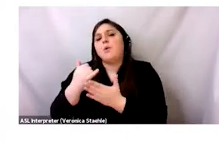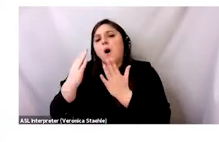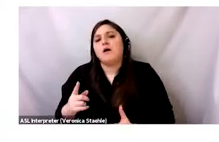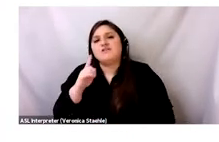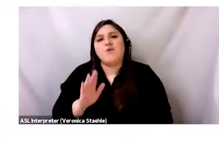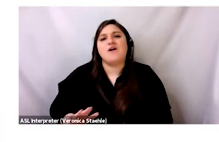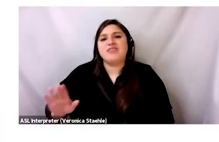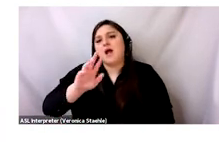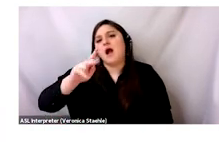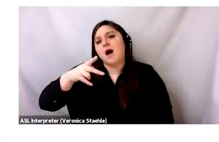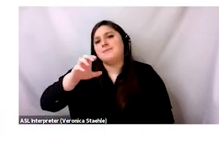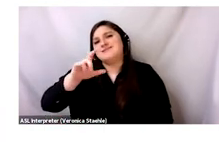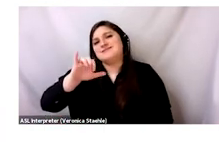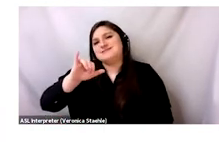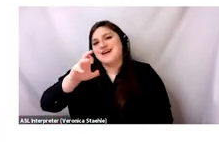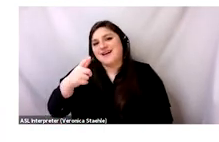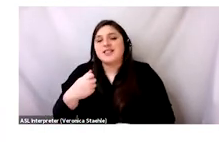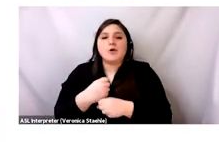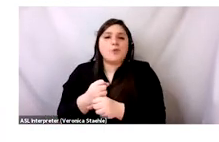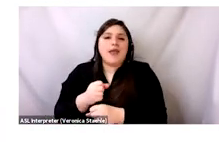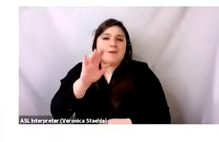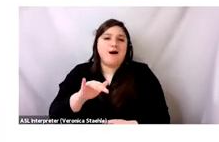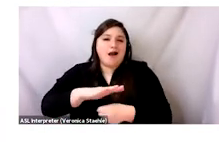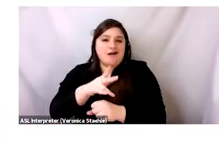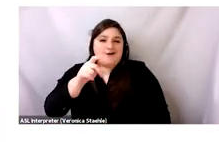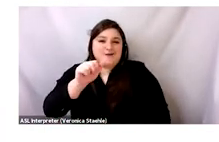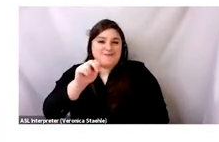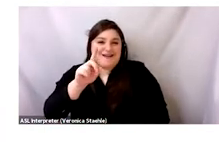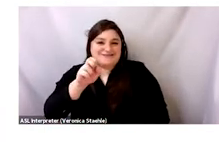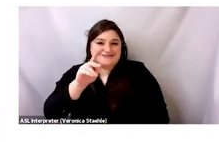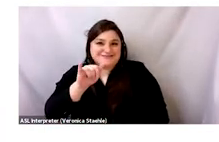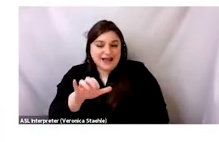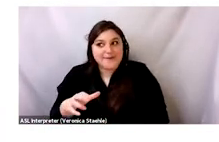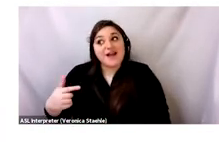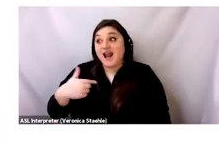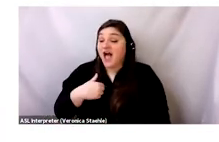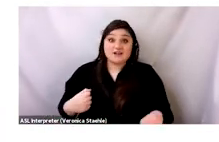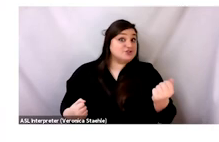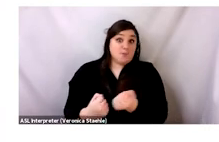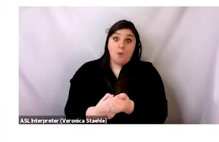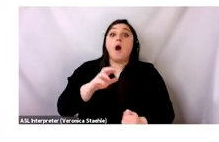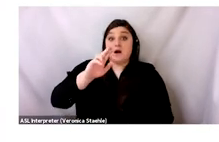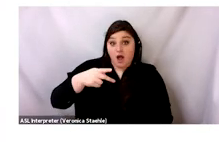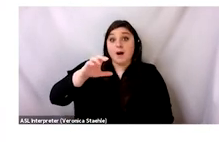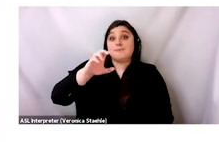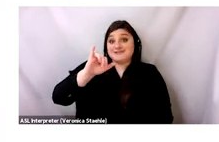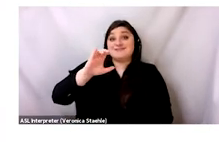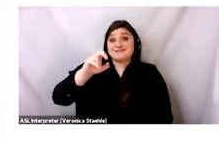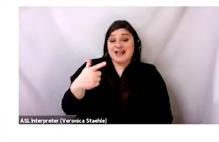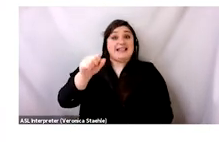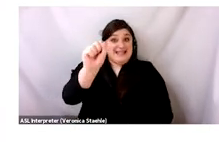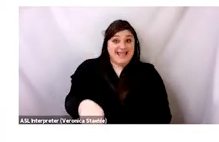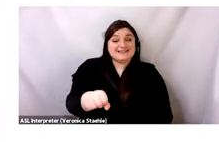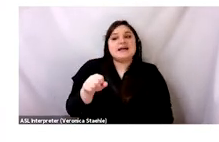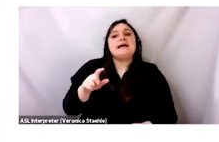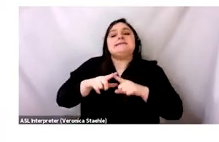celebrating designers in the global north for upcycling because of the limits imposed by the pandemic. And this is really great. I'm a